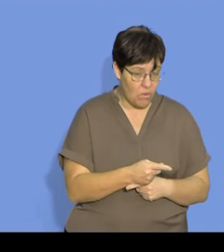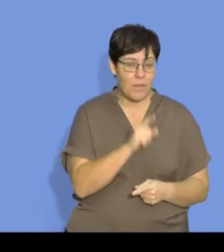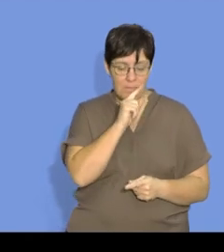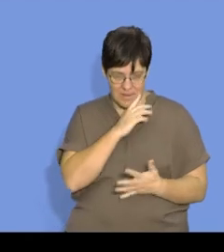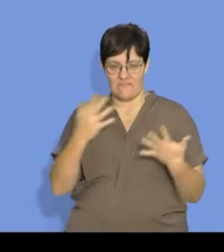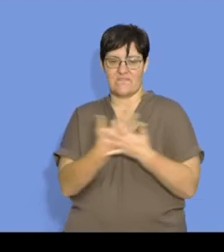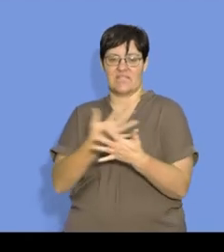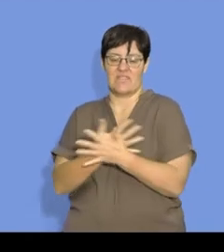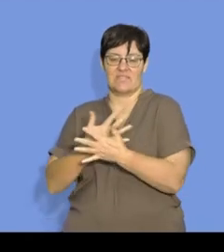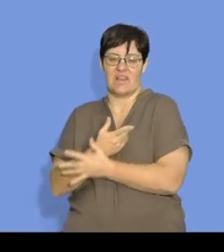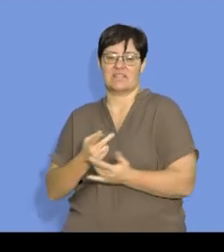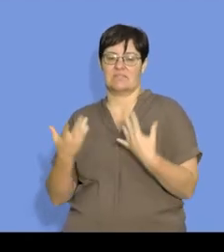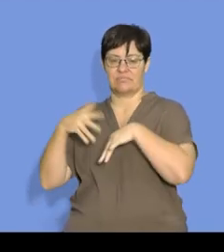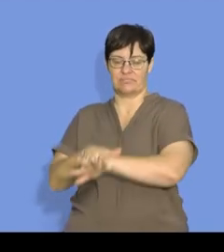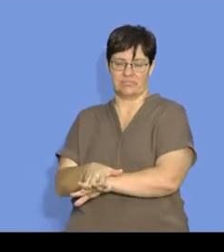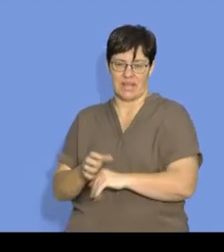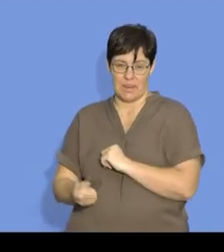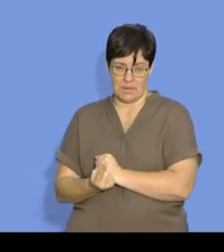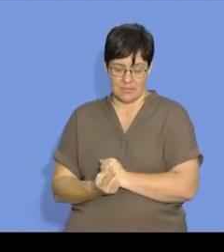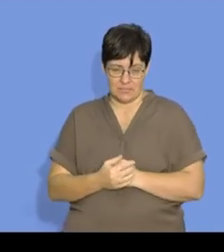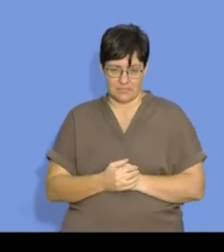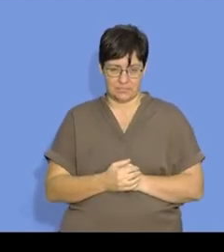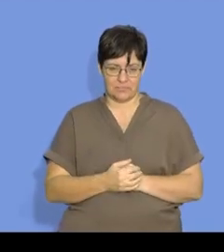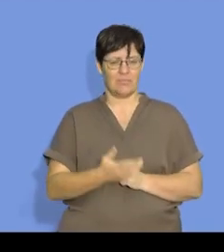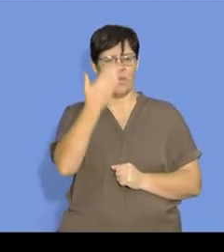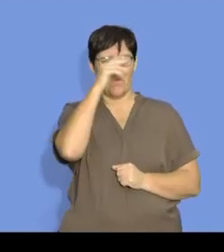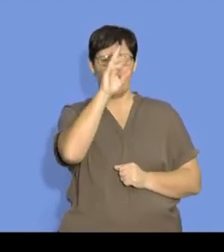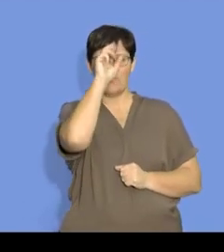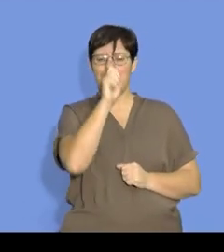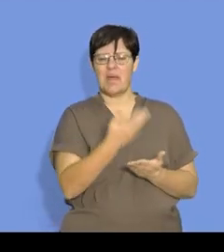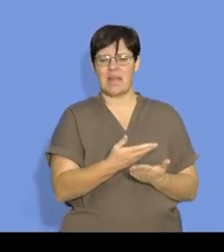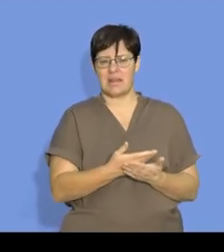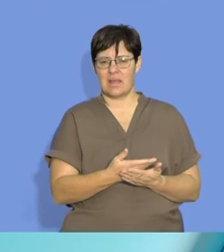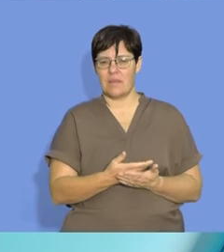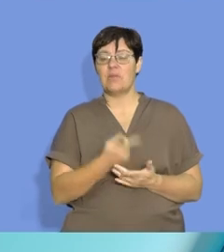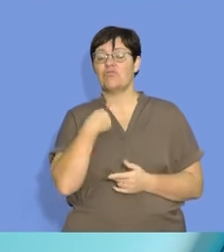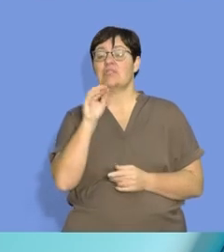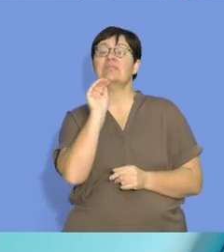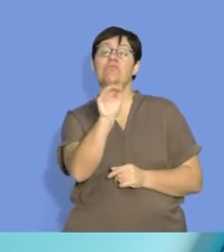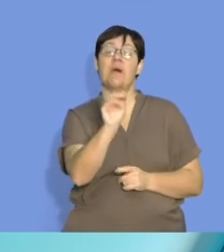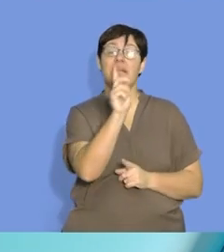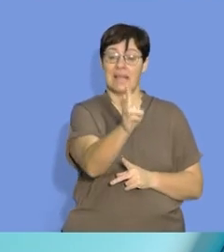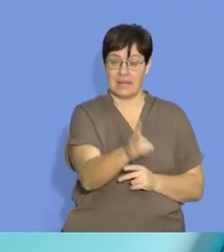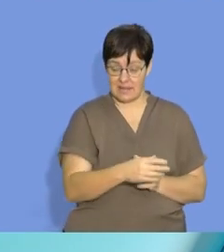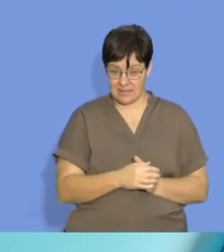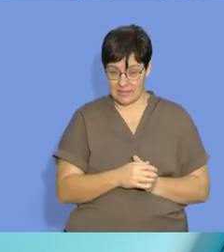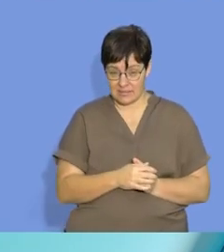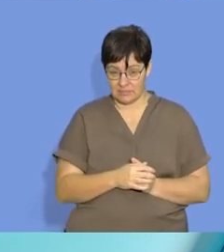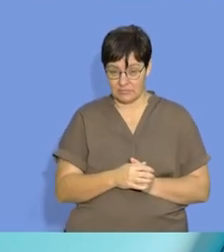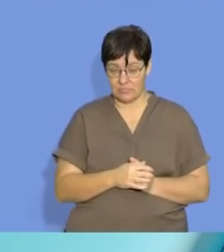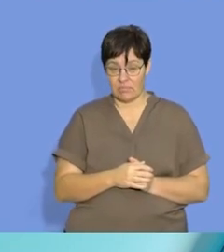a faster rate of reaction. And then, I know you can remember this, but I just want to remind you again.